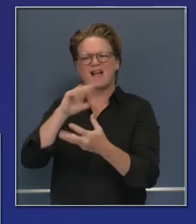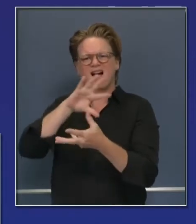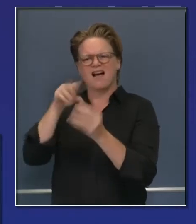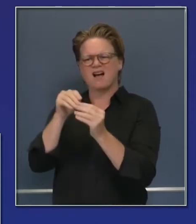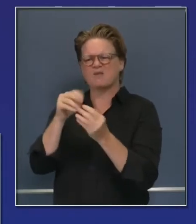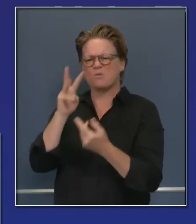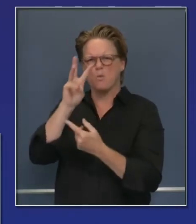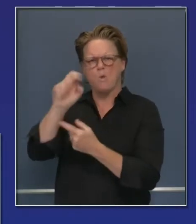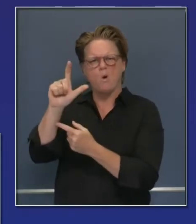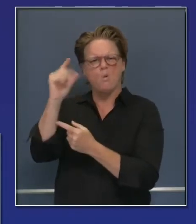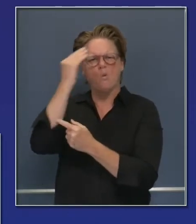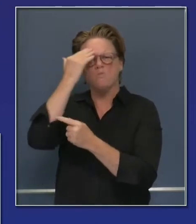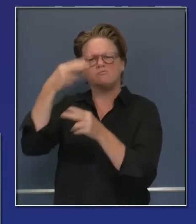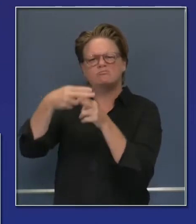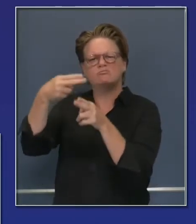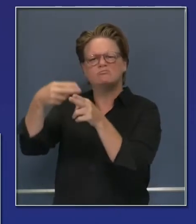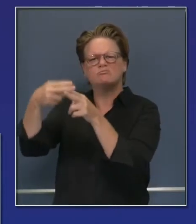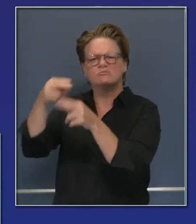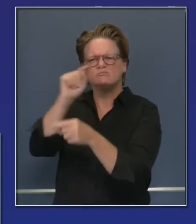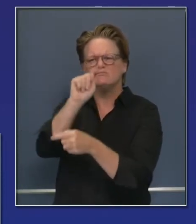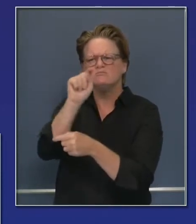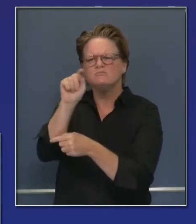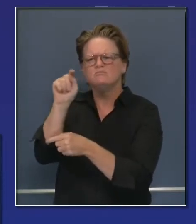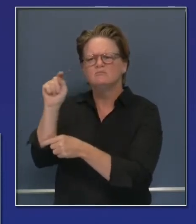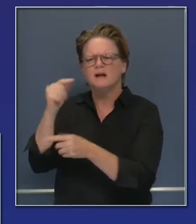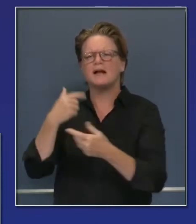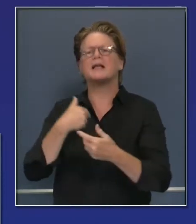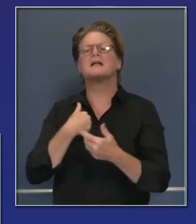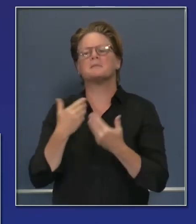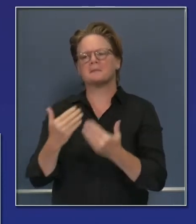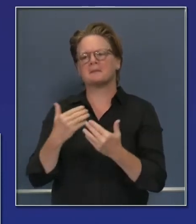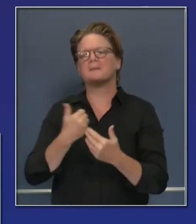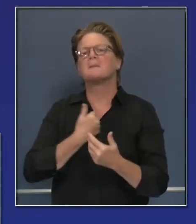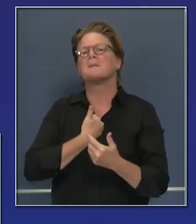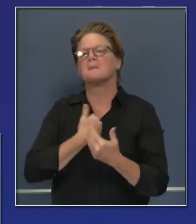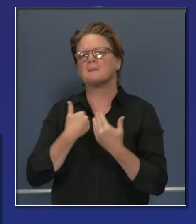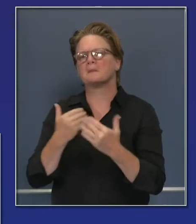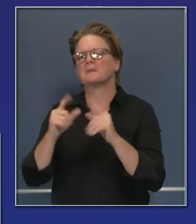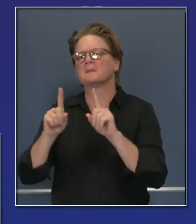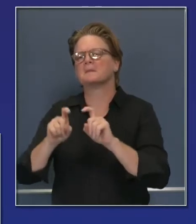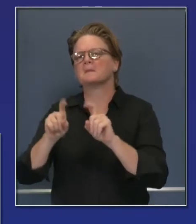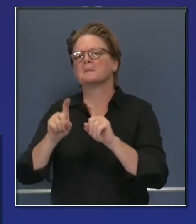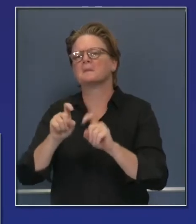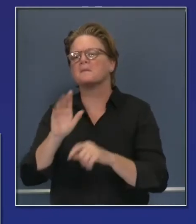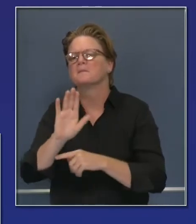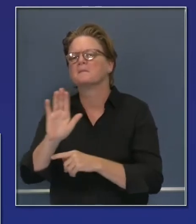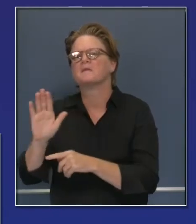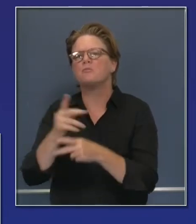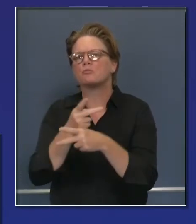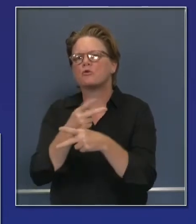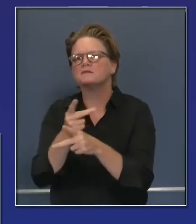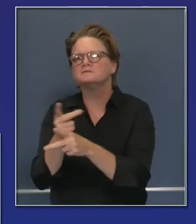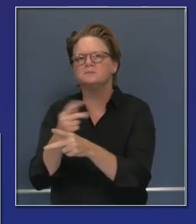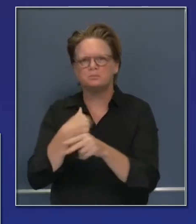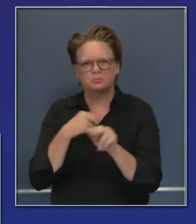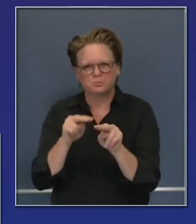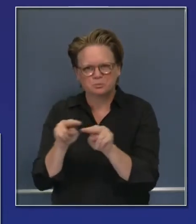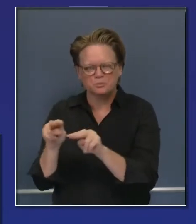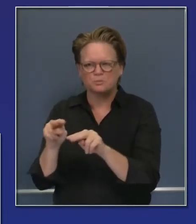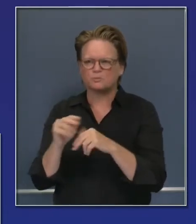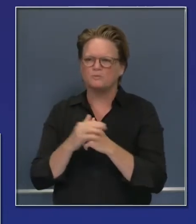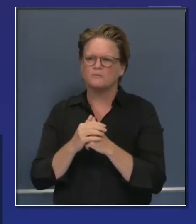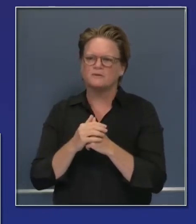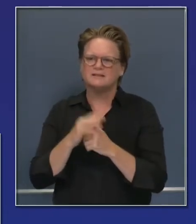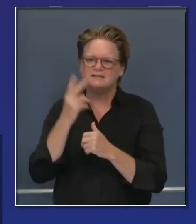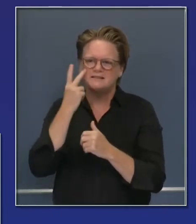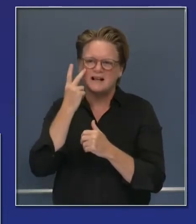tested their assertions. We kicked the proverbial tire on what they're capable of doing. But